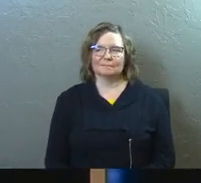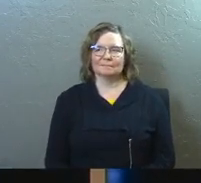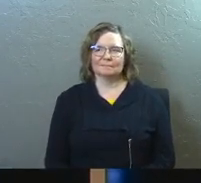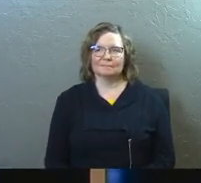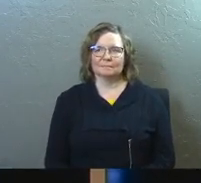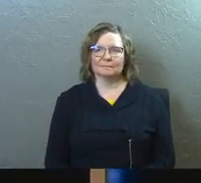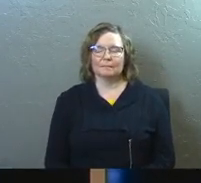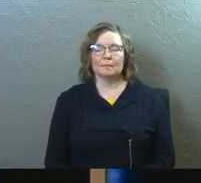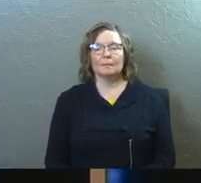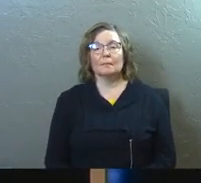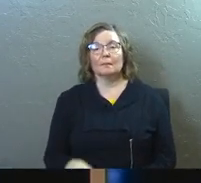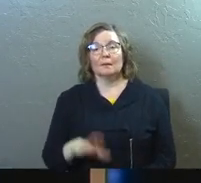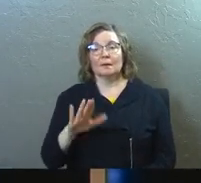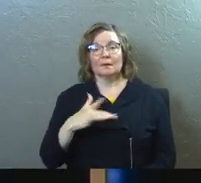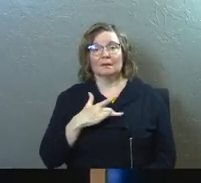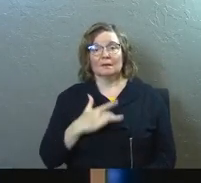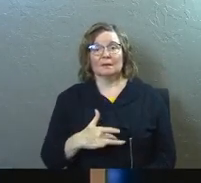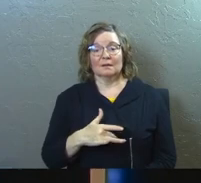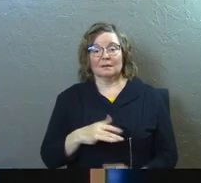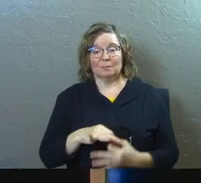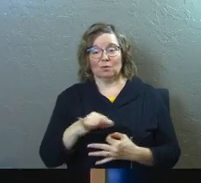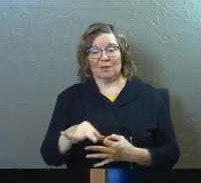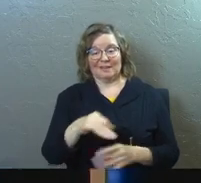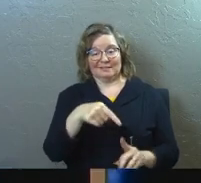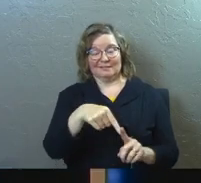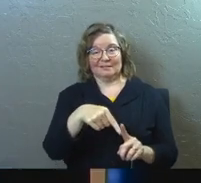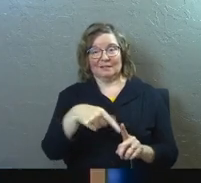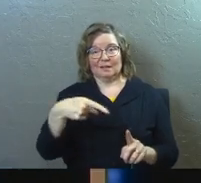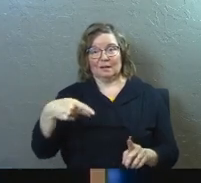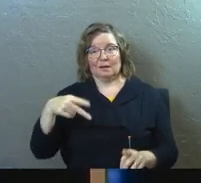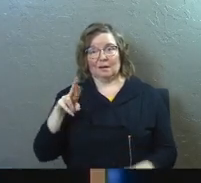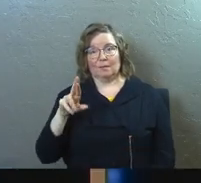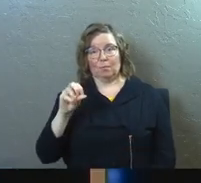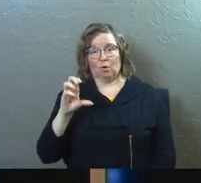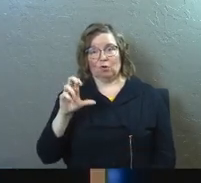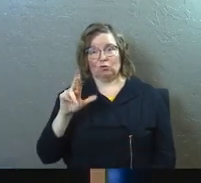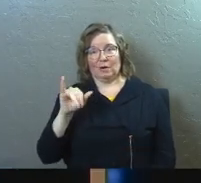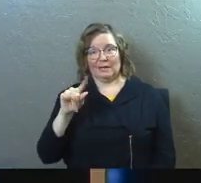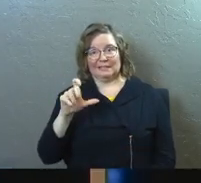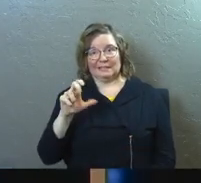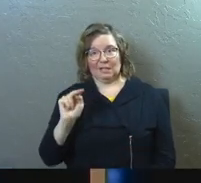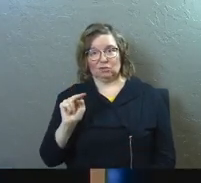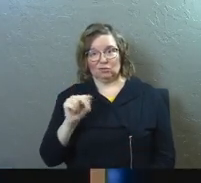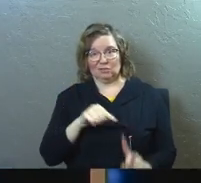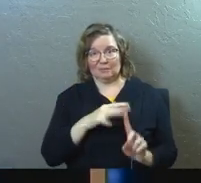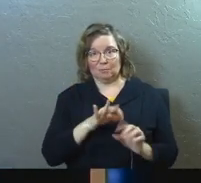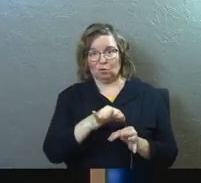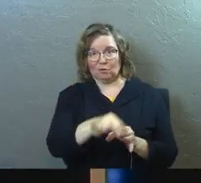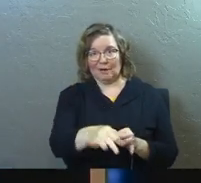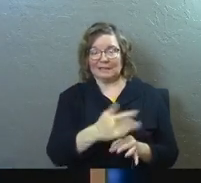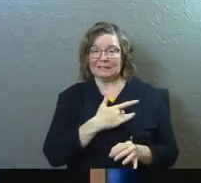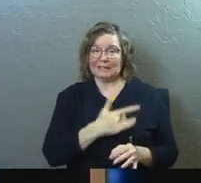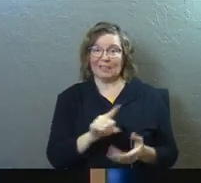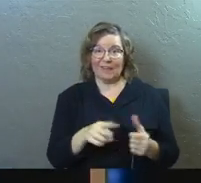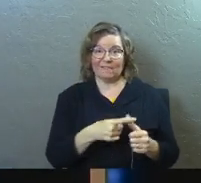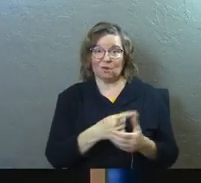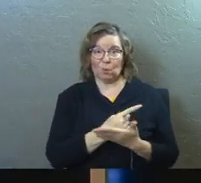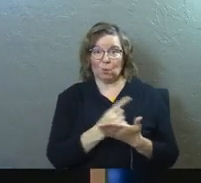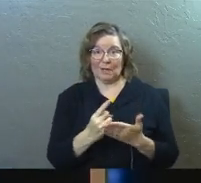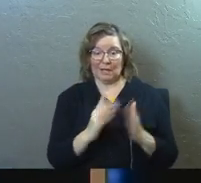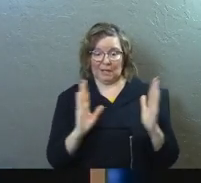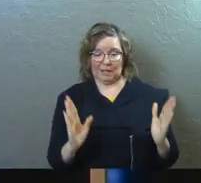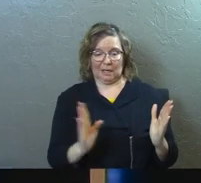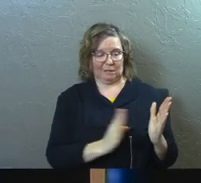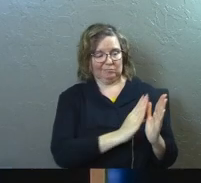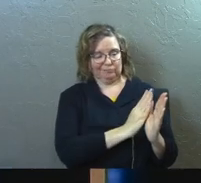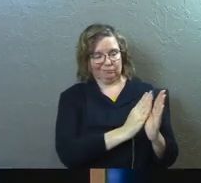Isn't that the essence of what procrastination is for us? Don't we spend the first part of the week in